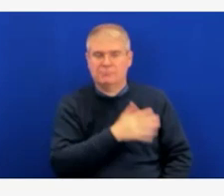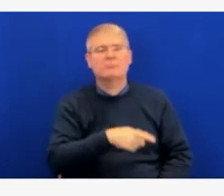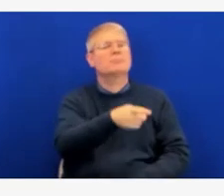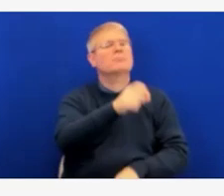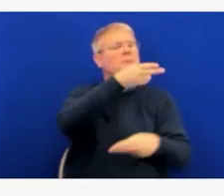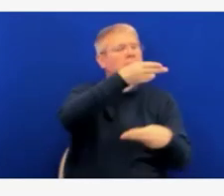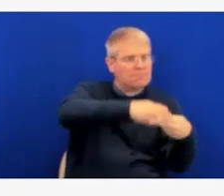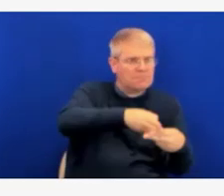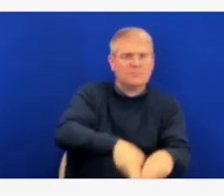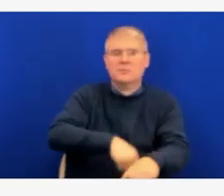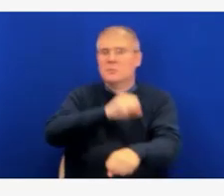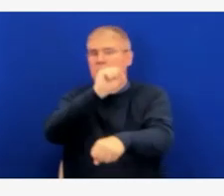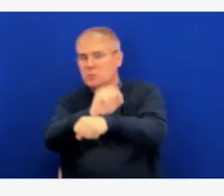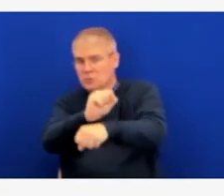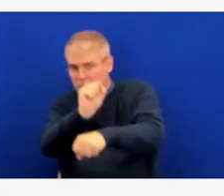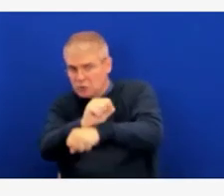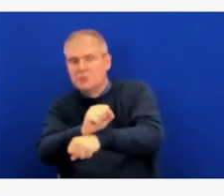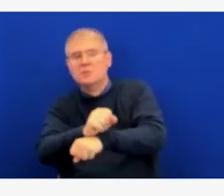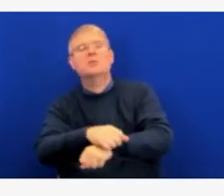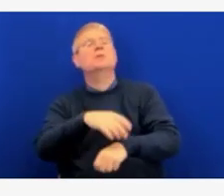remember to clear your hand when you're done.